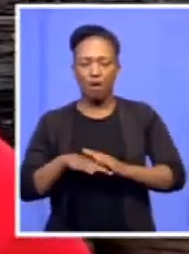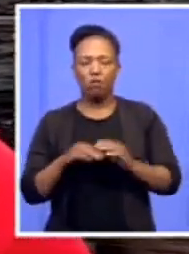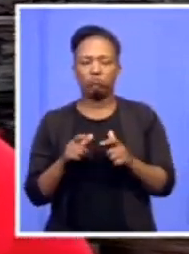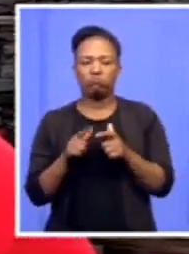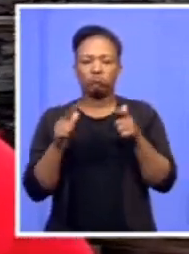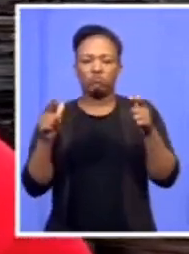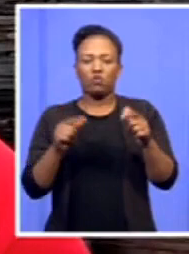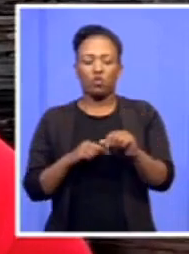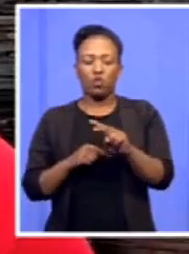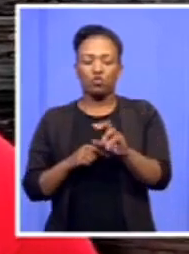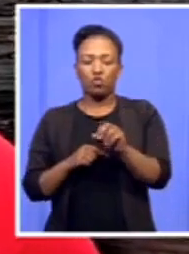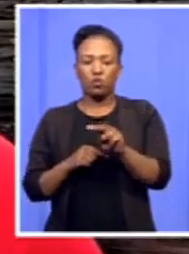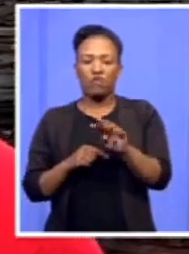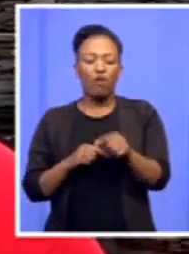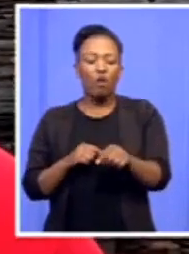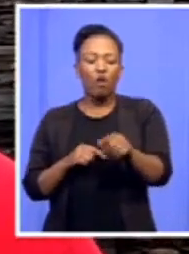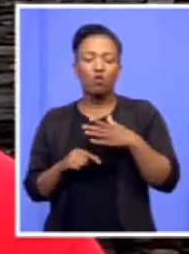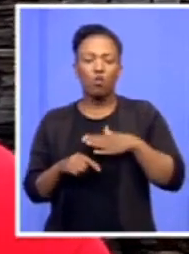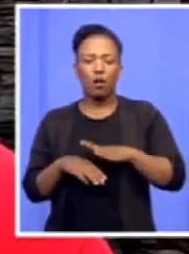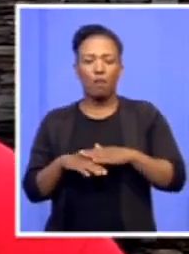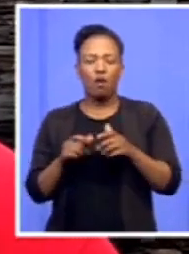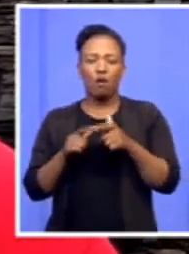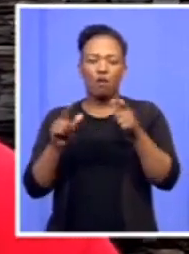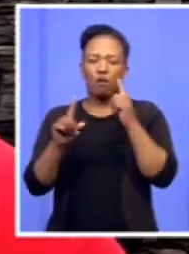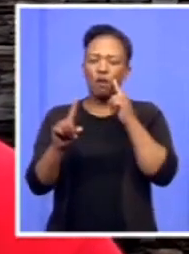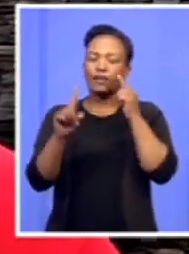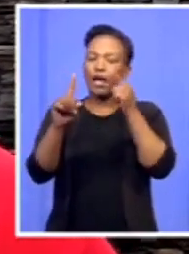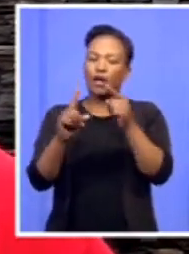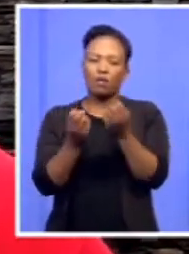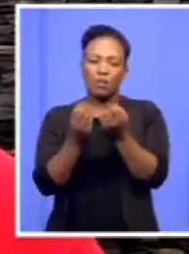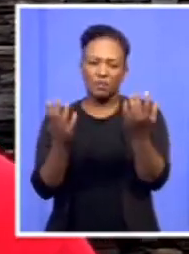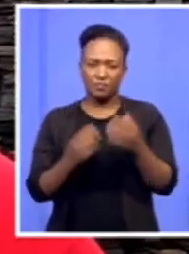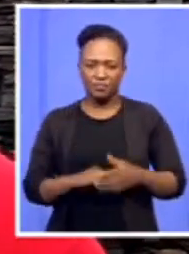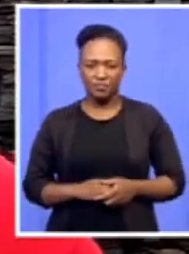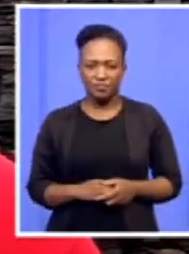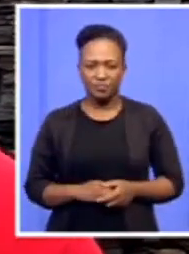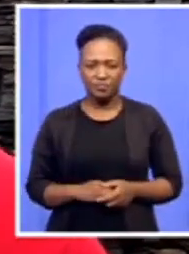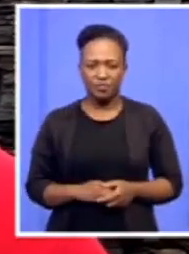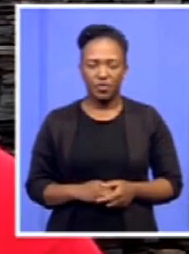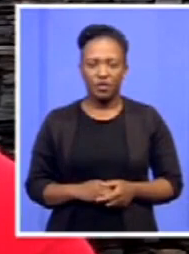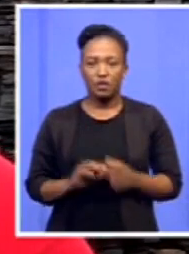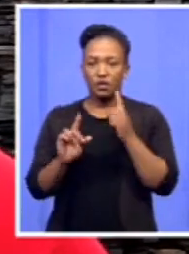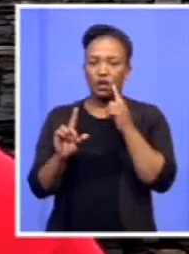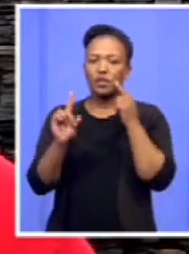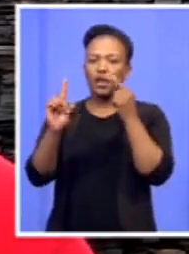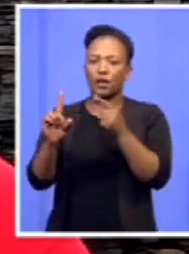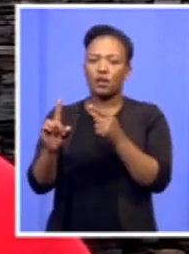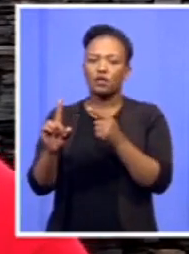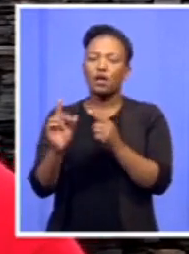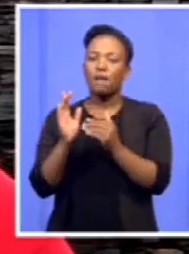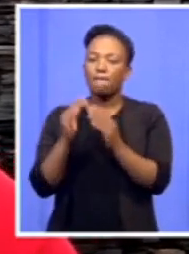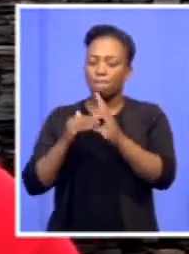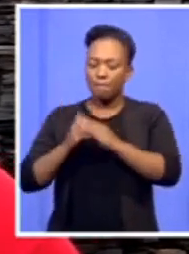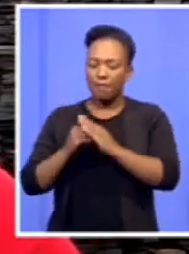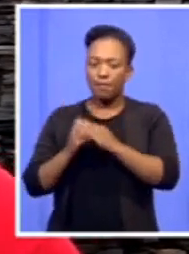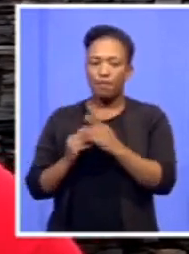elections. What is your target for then? Look, the target is to get one million members that are going to be activists of